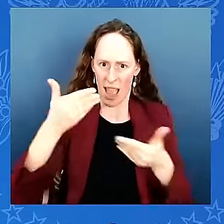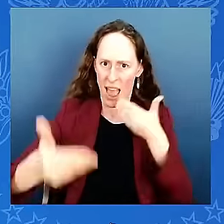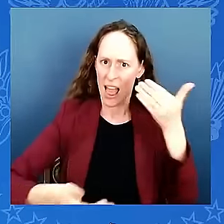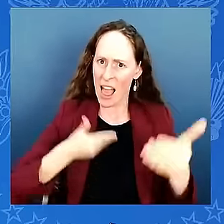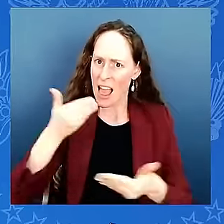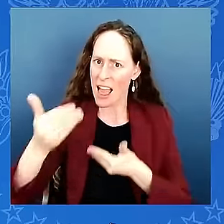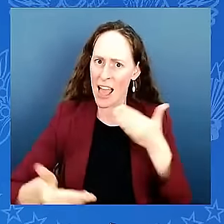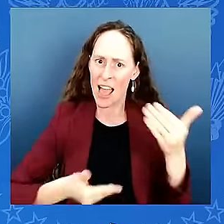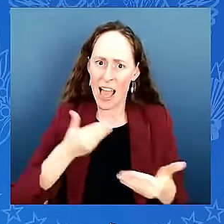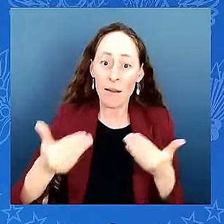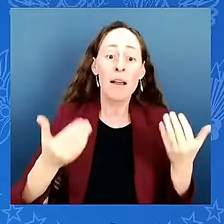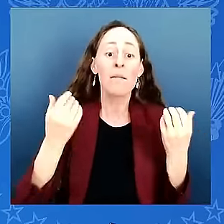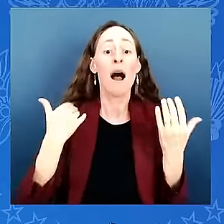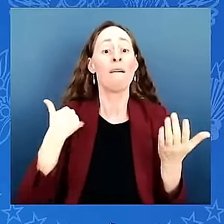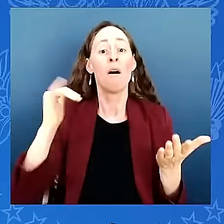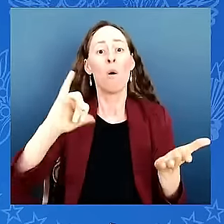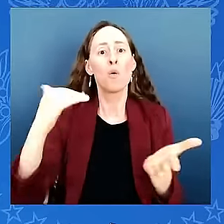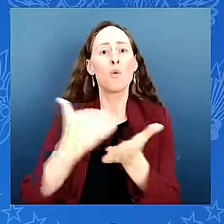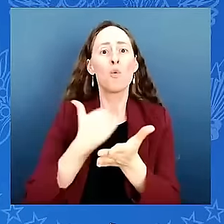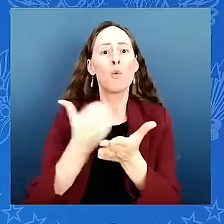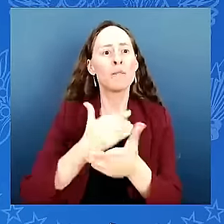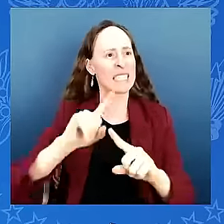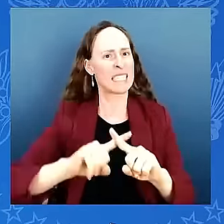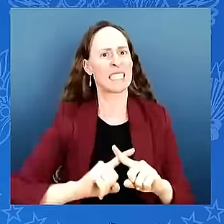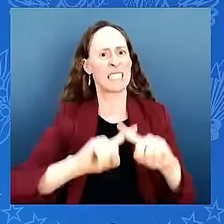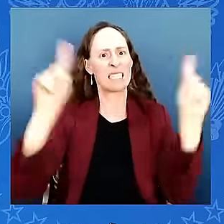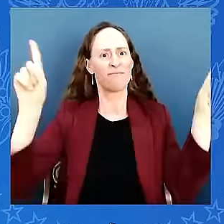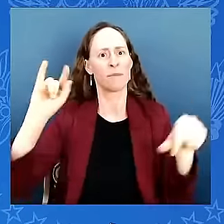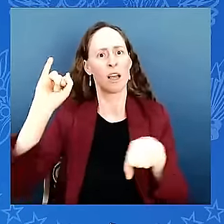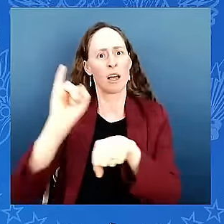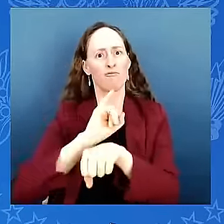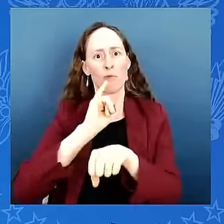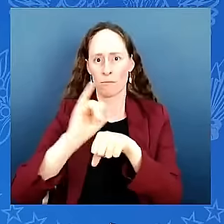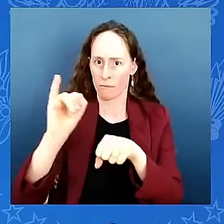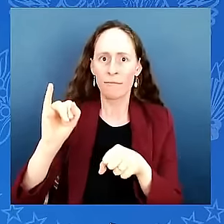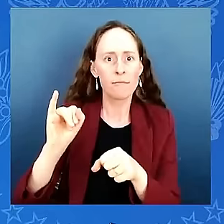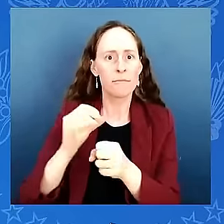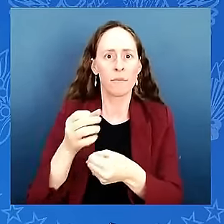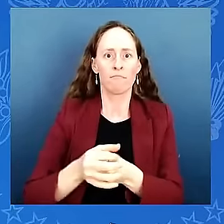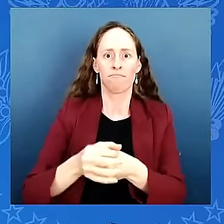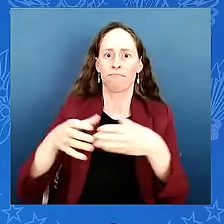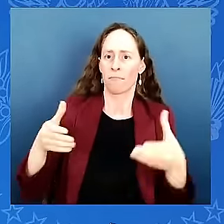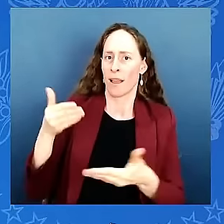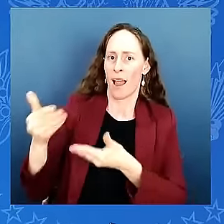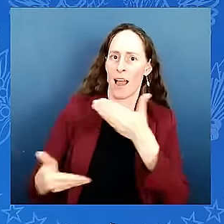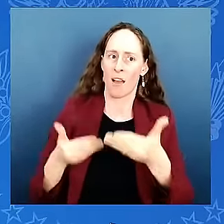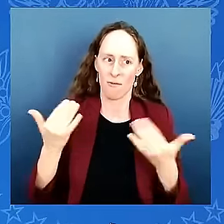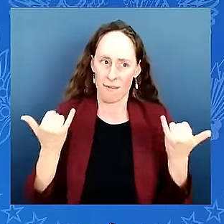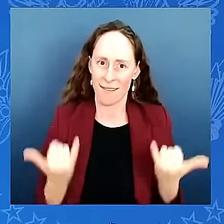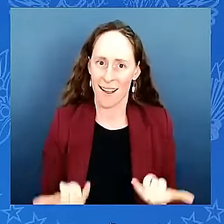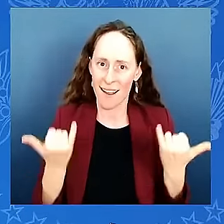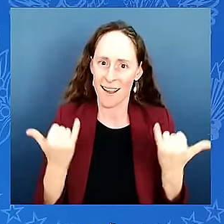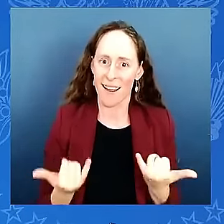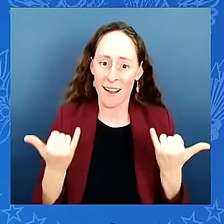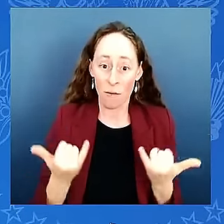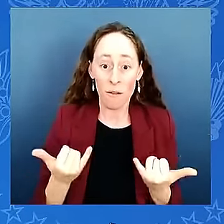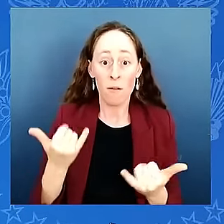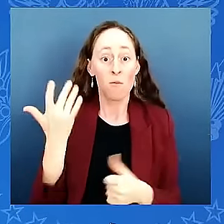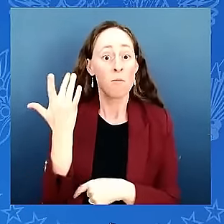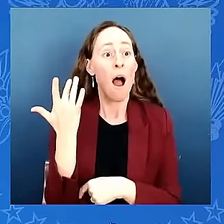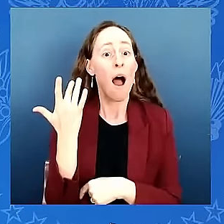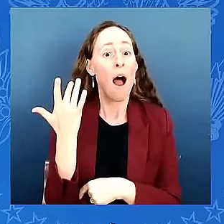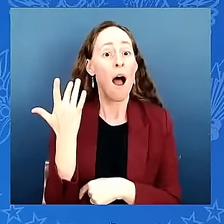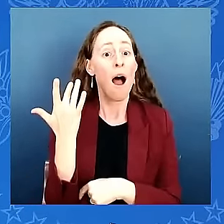and i can say without a doubt that that is directly related to the biden administration for your investments and